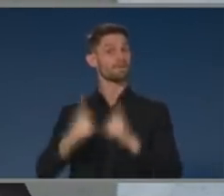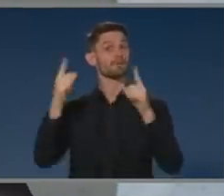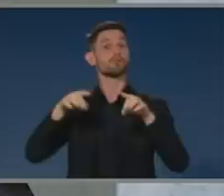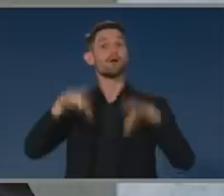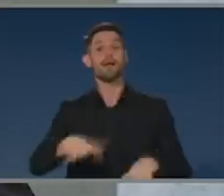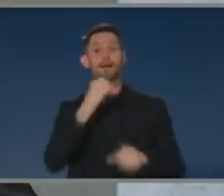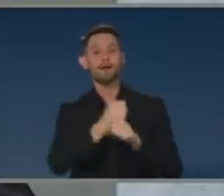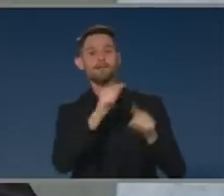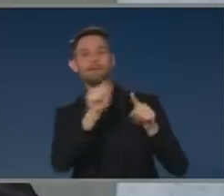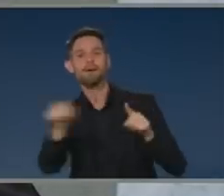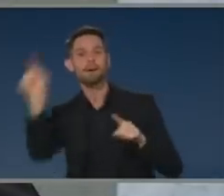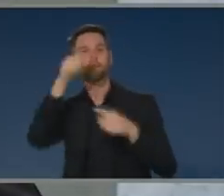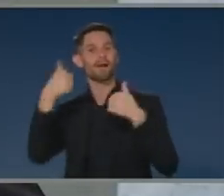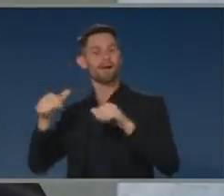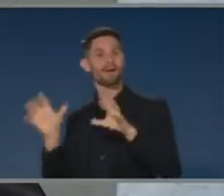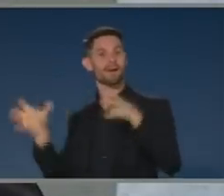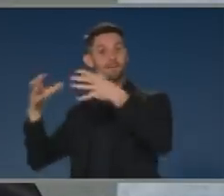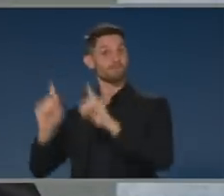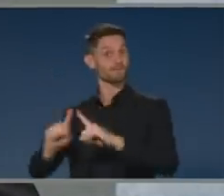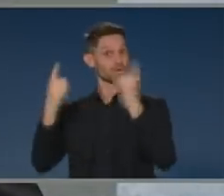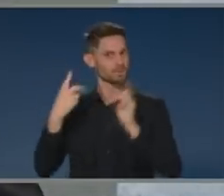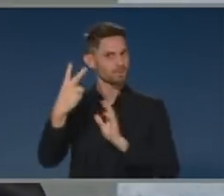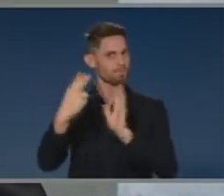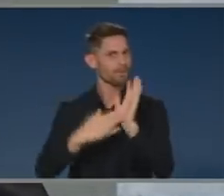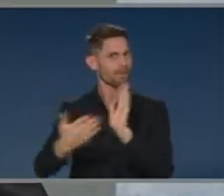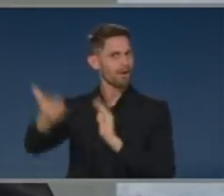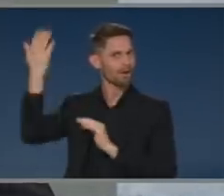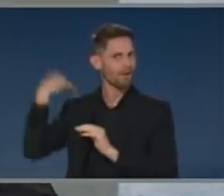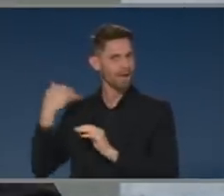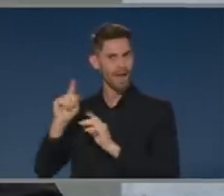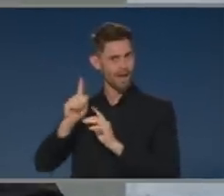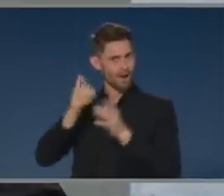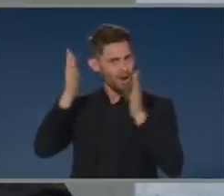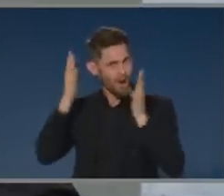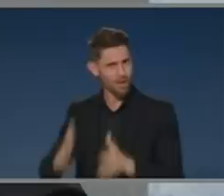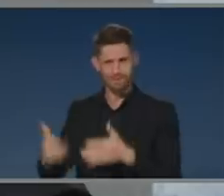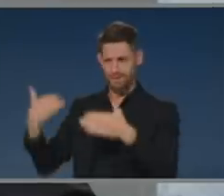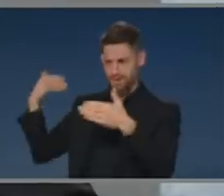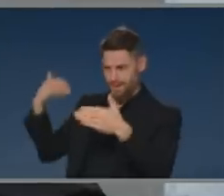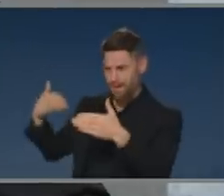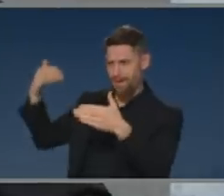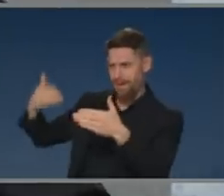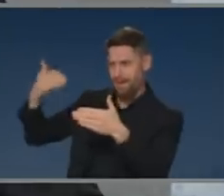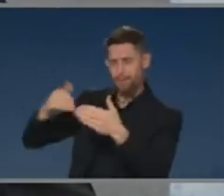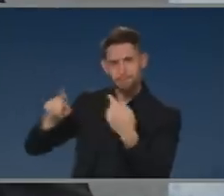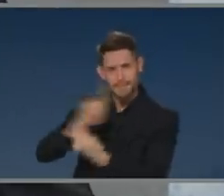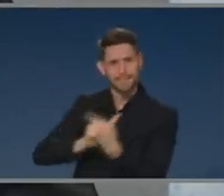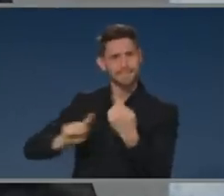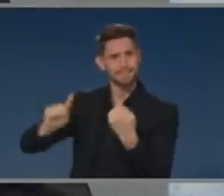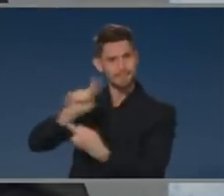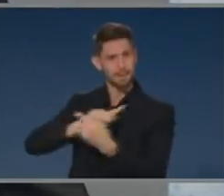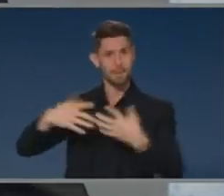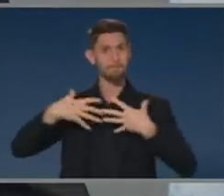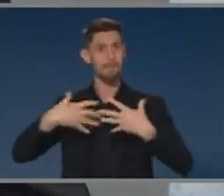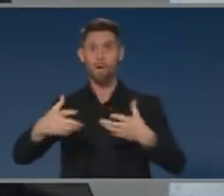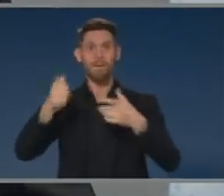Indeed, leaders reminded me this morning that leaders have met more often in the past two months than around about the last 10 years